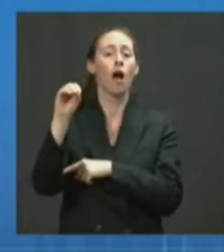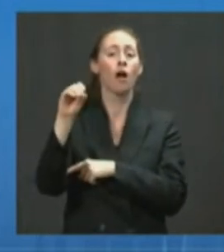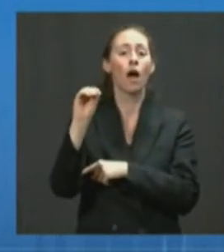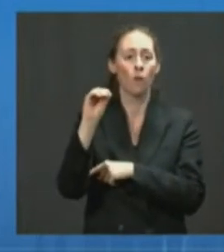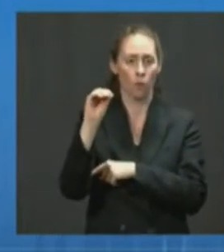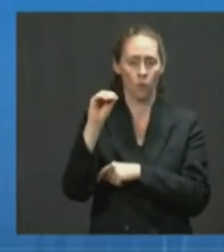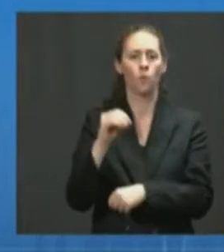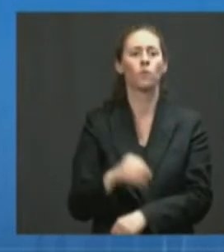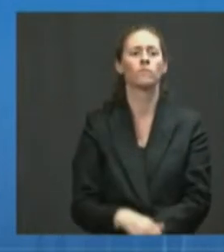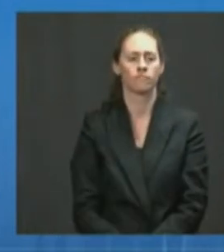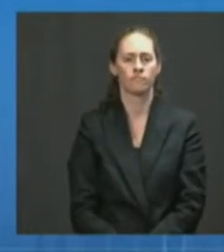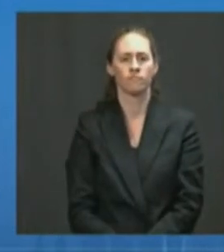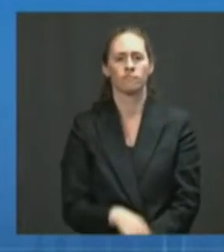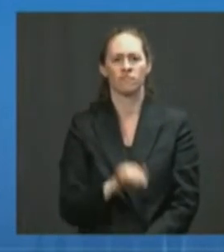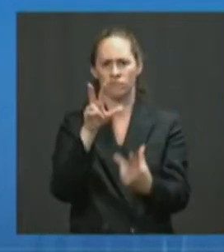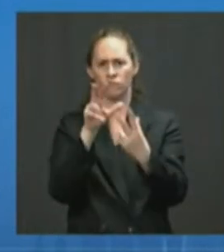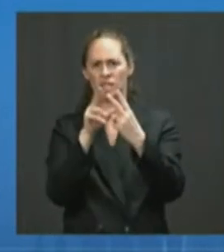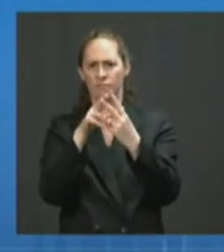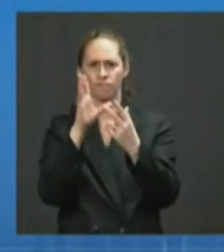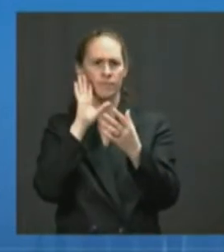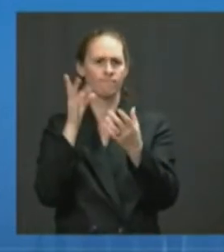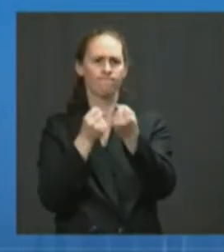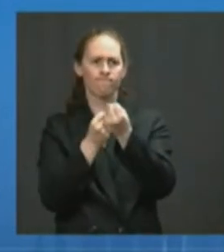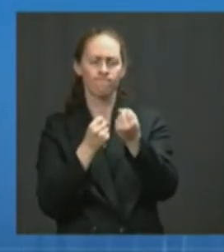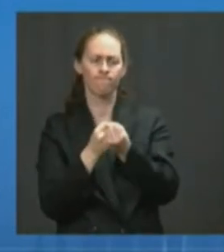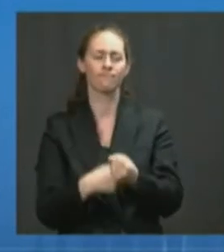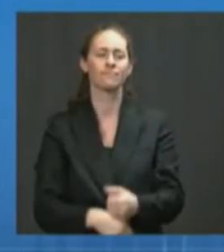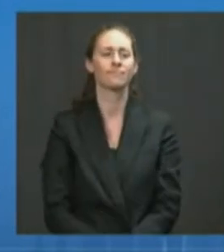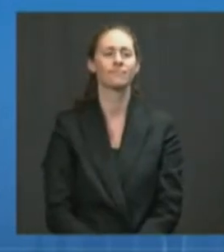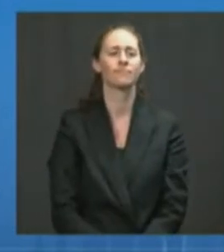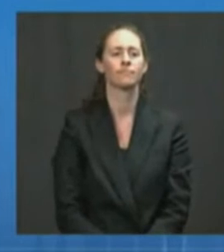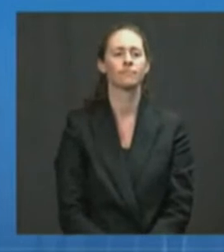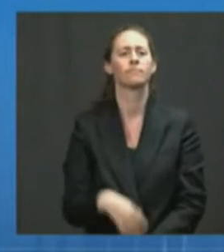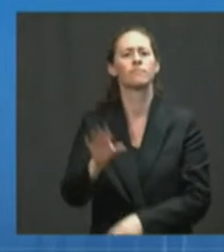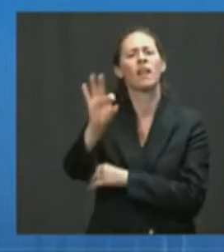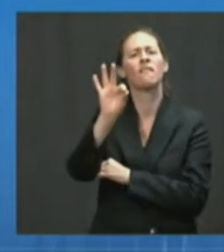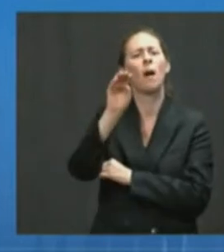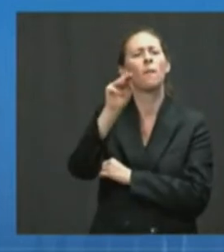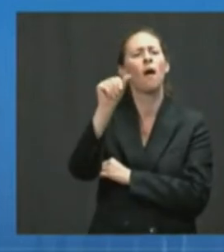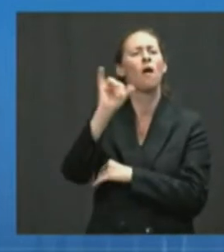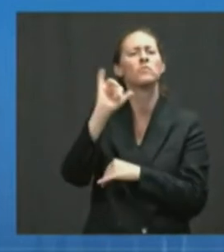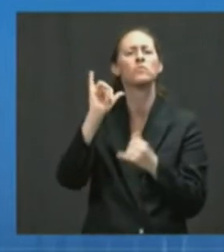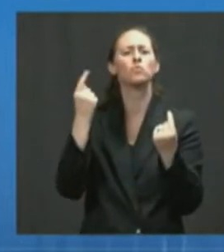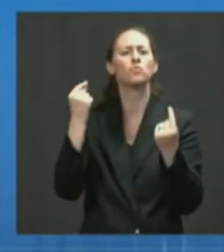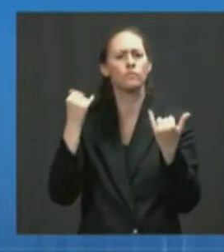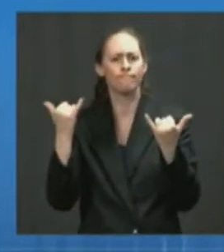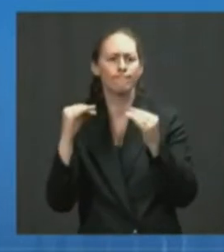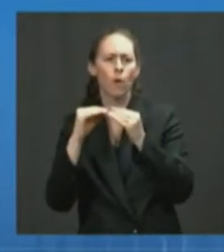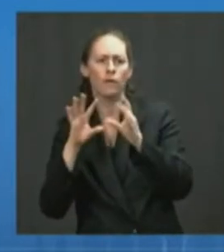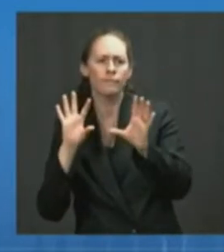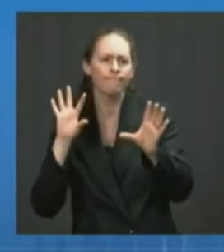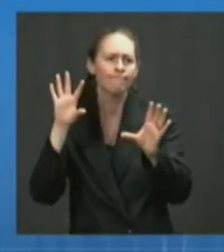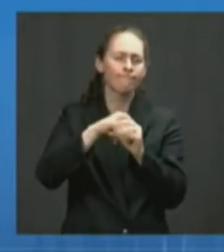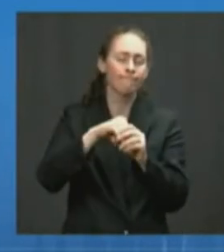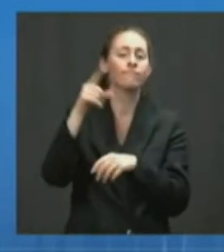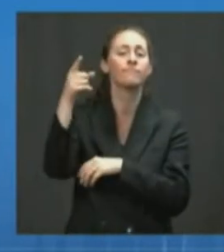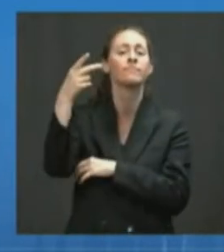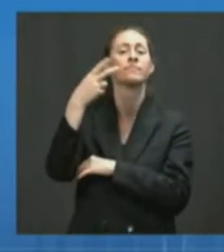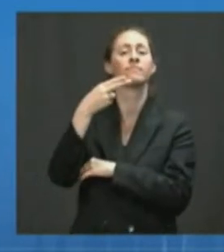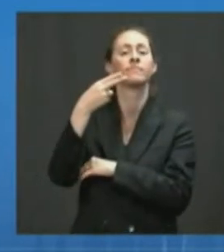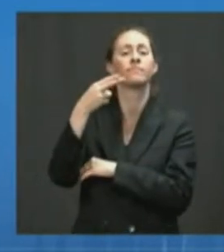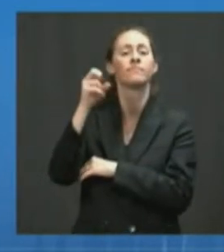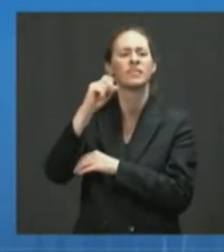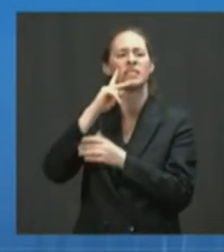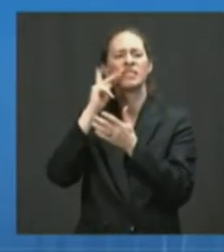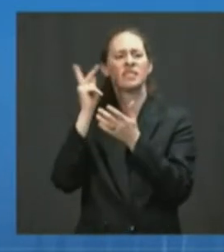Carolina. And today, HHS Secretary Becerra is traveling to Nevada, where